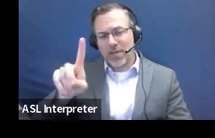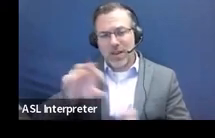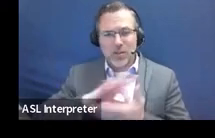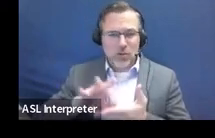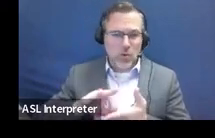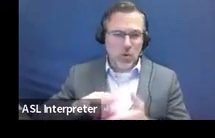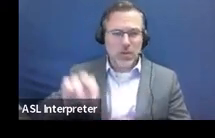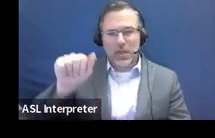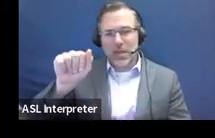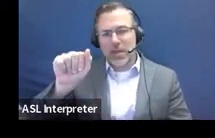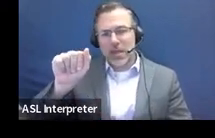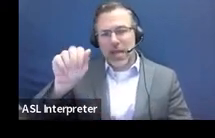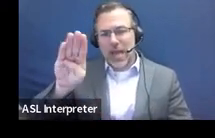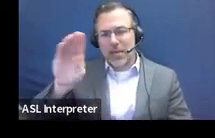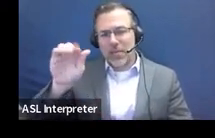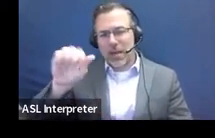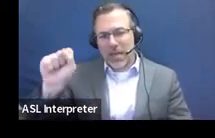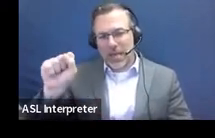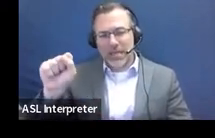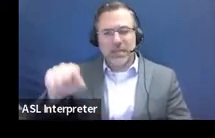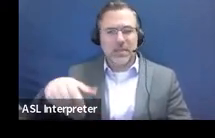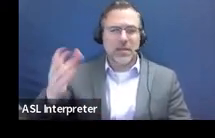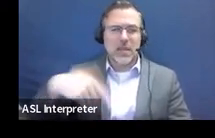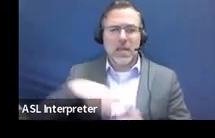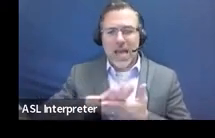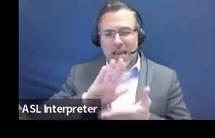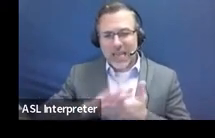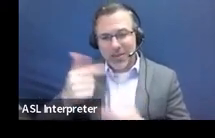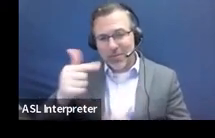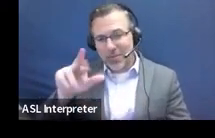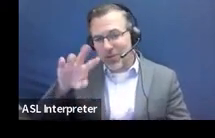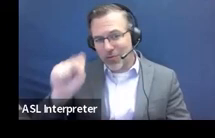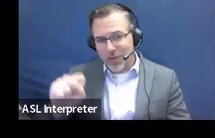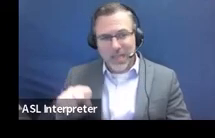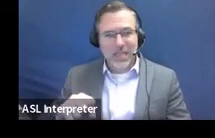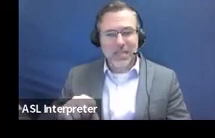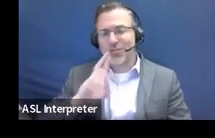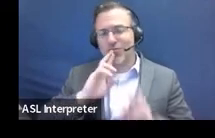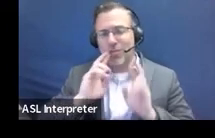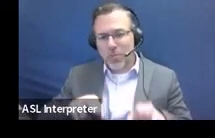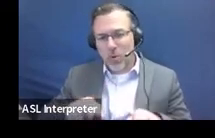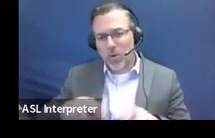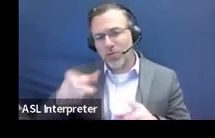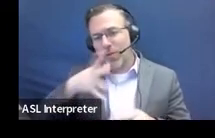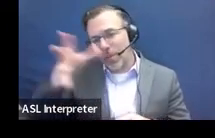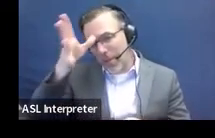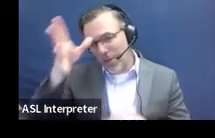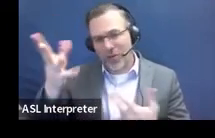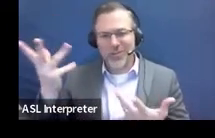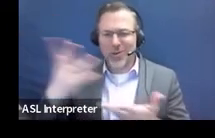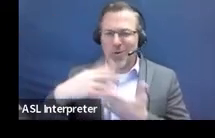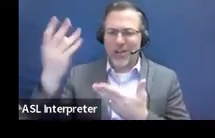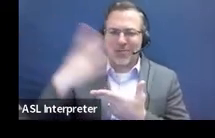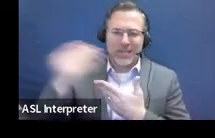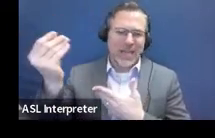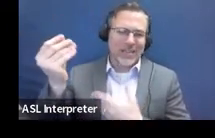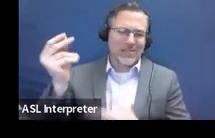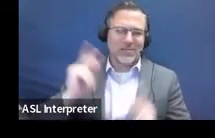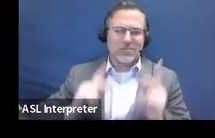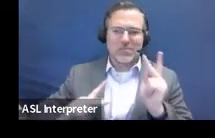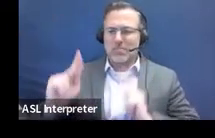academic grades, reports by parents or outside providers, or standards-based